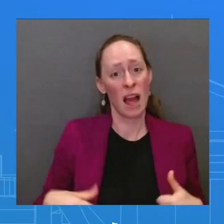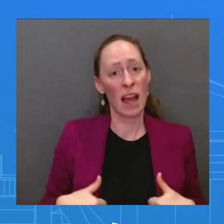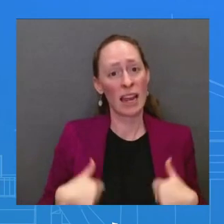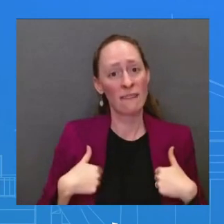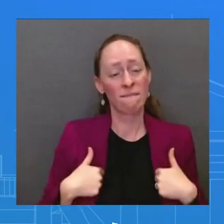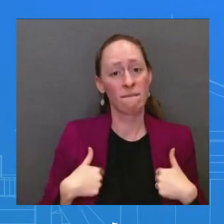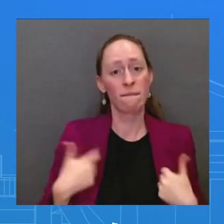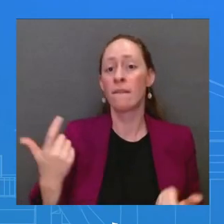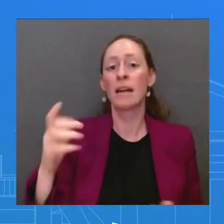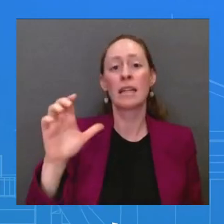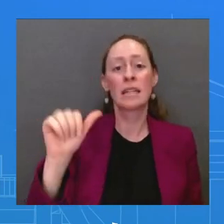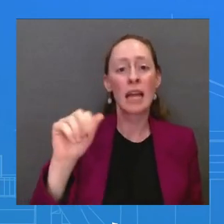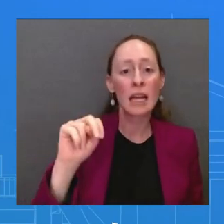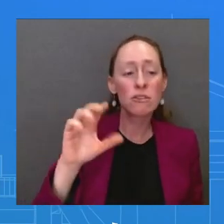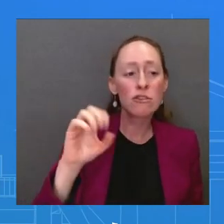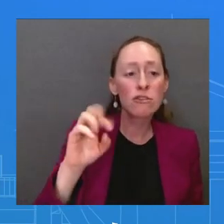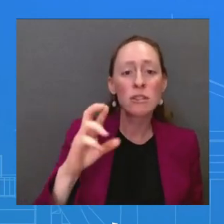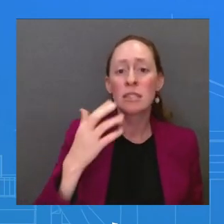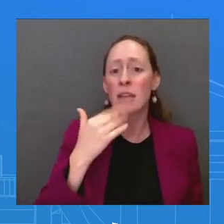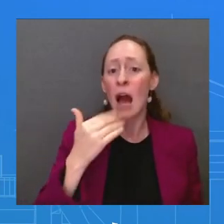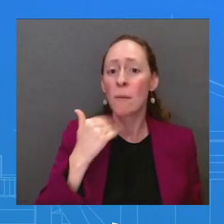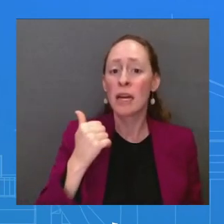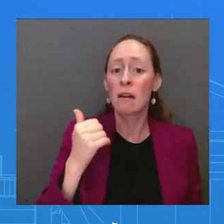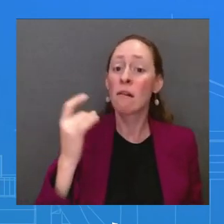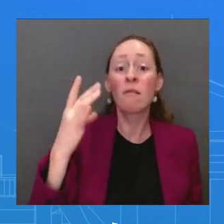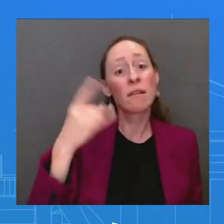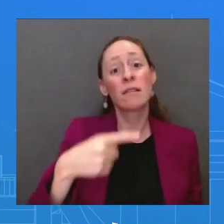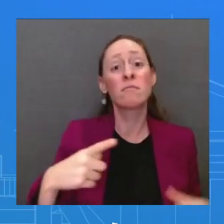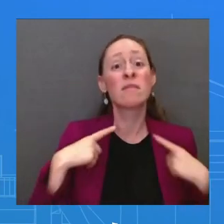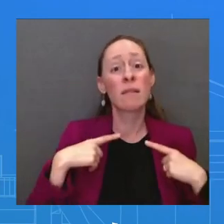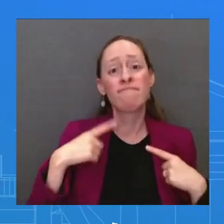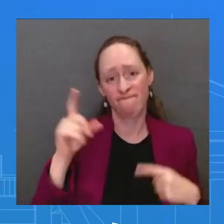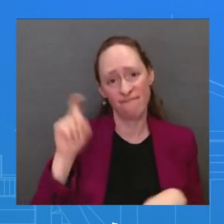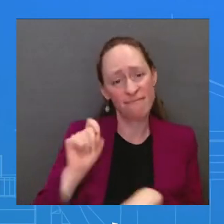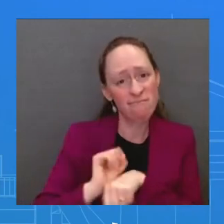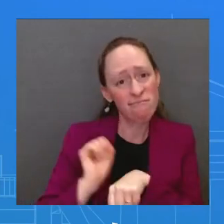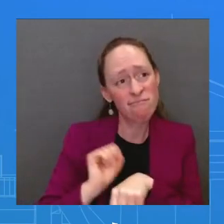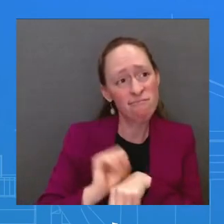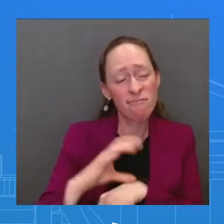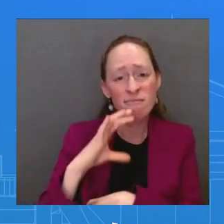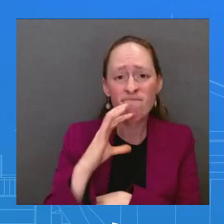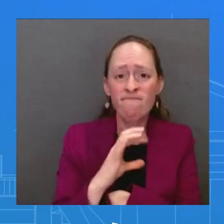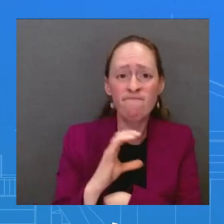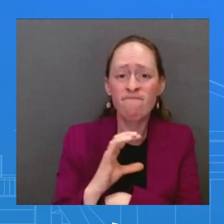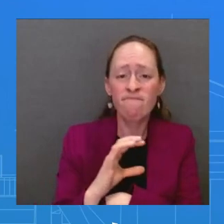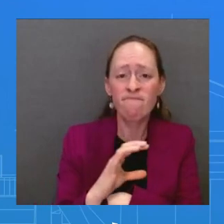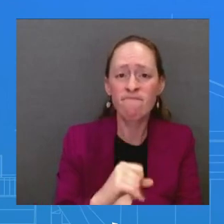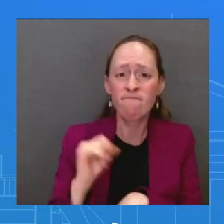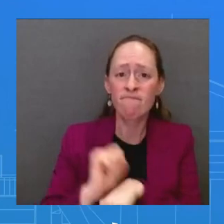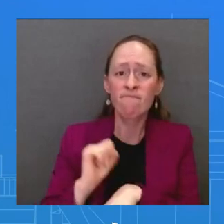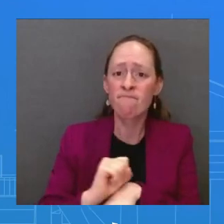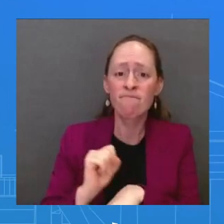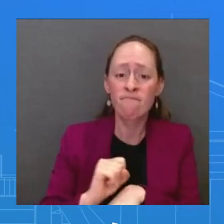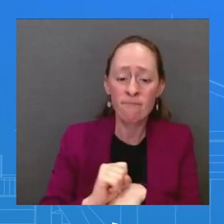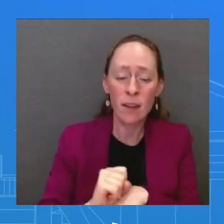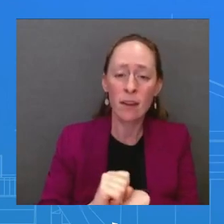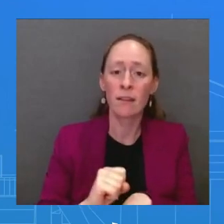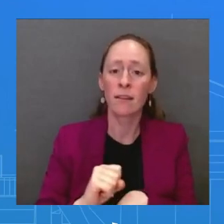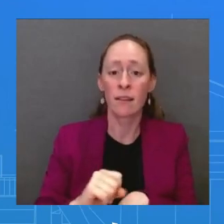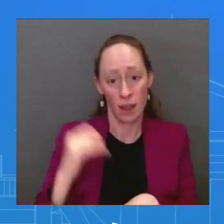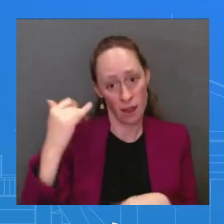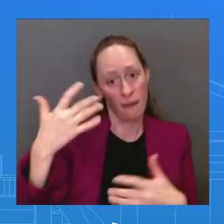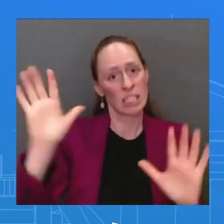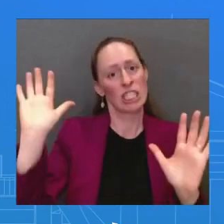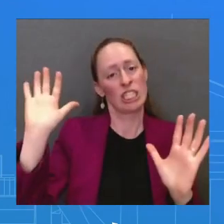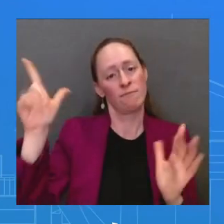to pay $16,000 a month. And because of the work that this president has done, he doesn't have to do that anymore. And I'll say